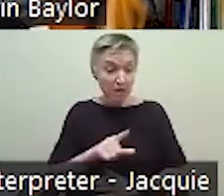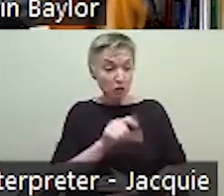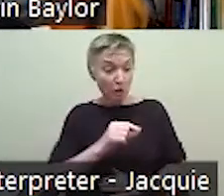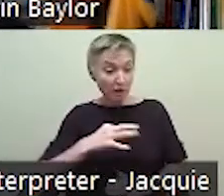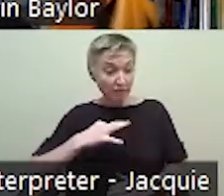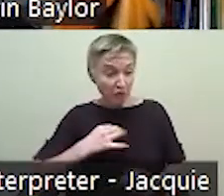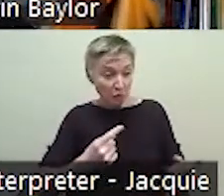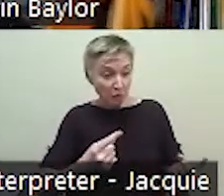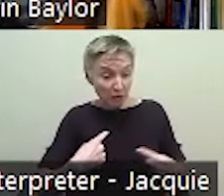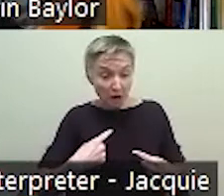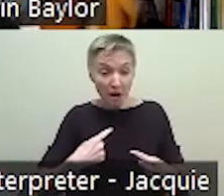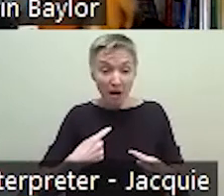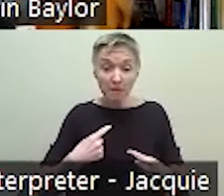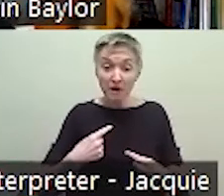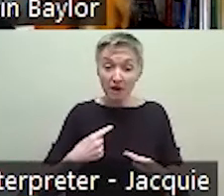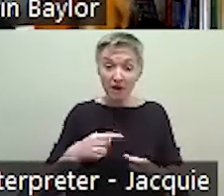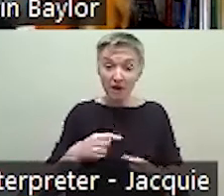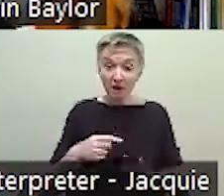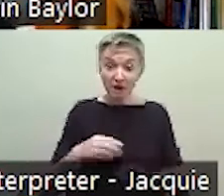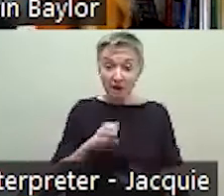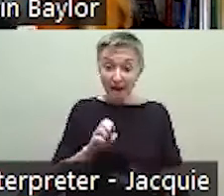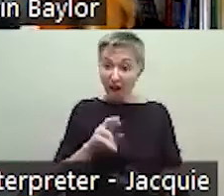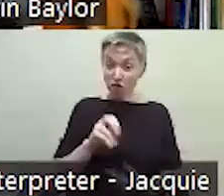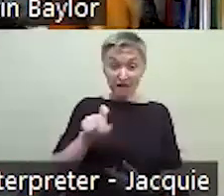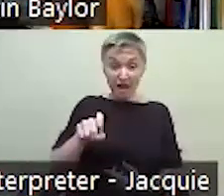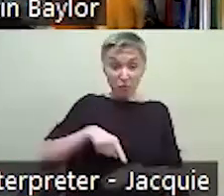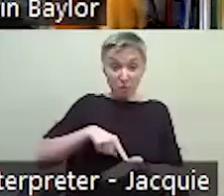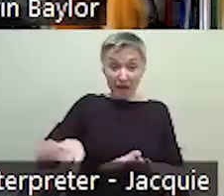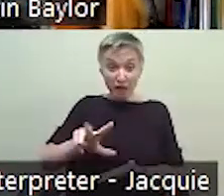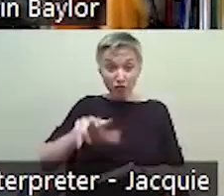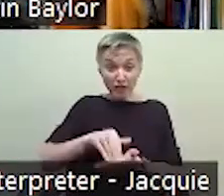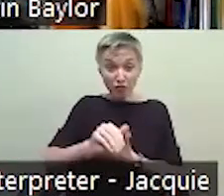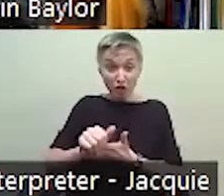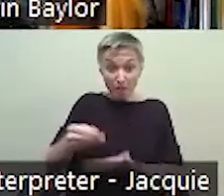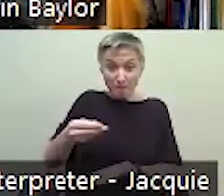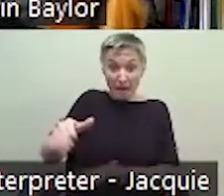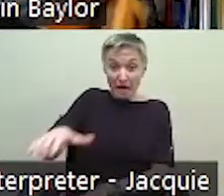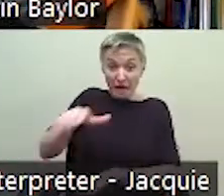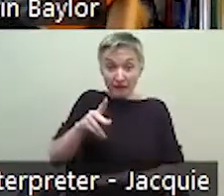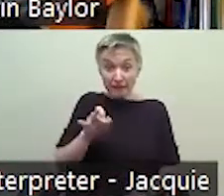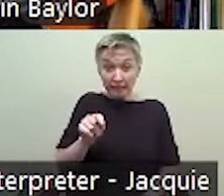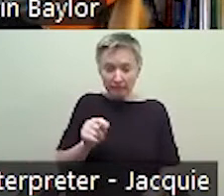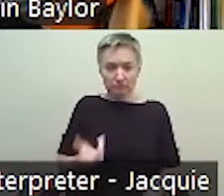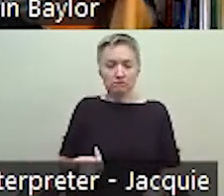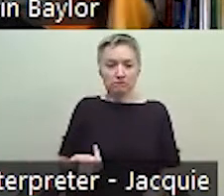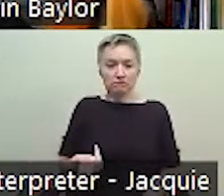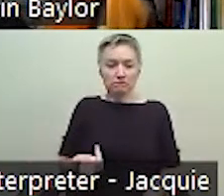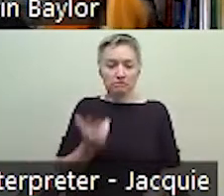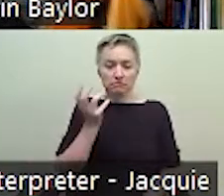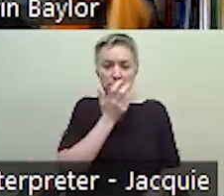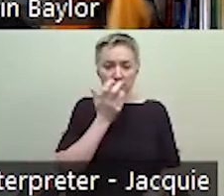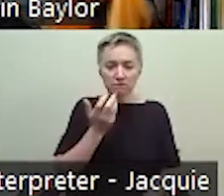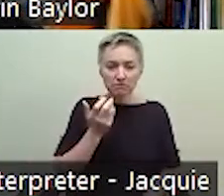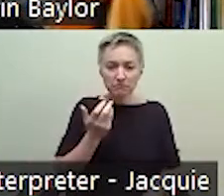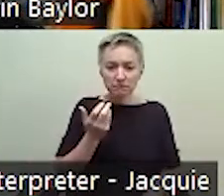She had to pay $3,000 to purchase the kit, wouldn't it just be easier to have, you know, discussion